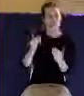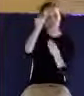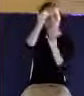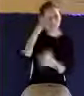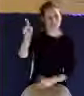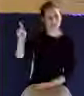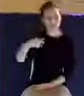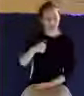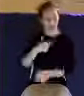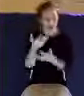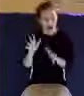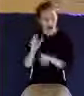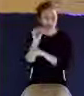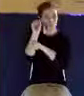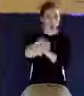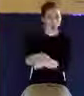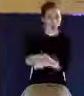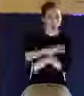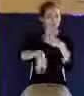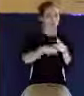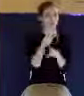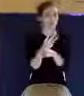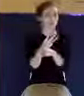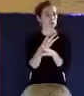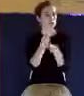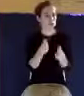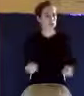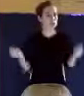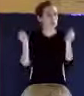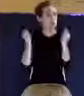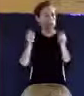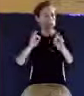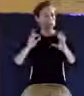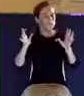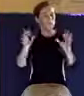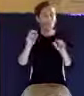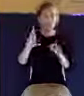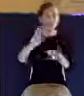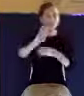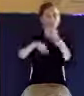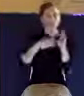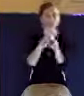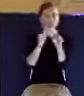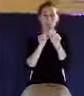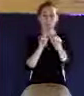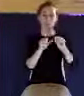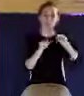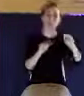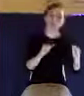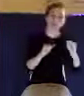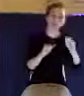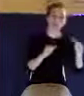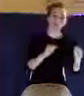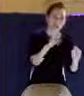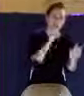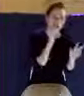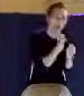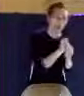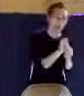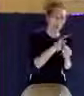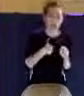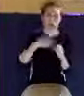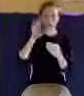fallenness of the world or does the world still have its claws in me? Constantly pulling me in. And I'm allured by it.